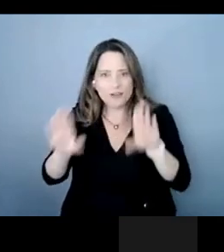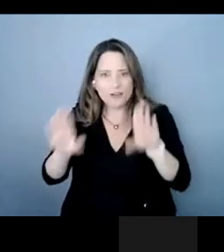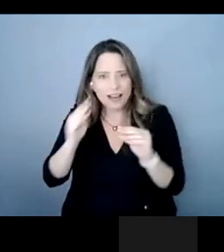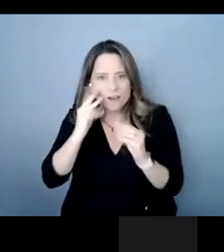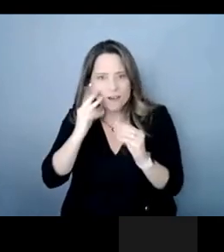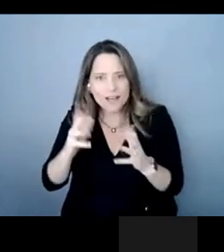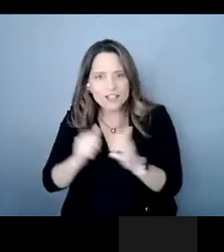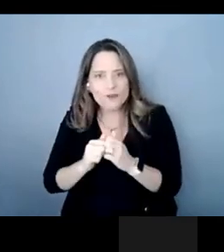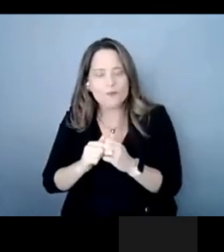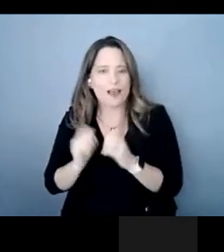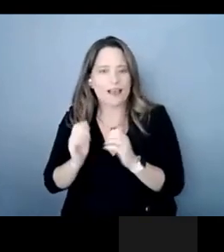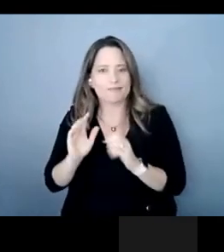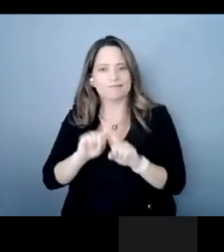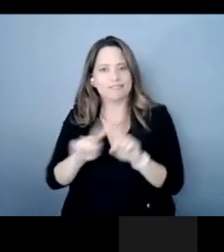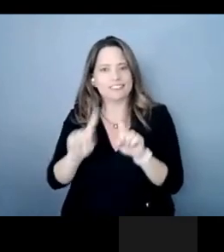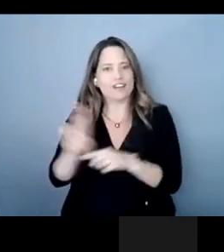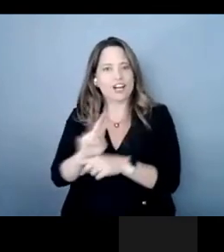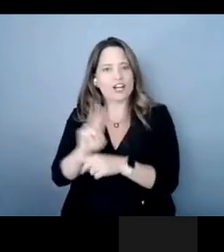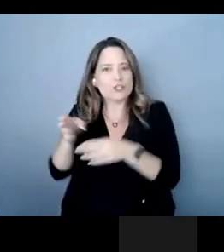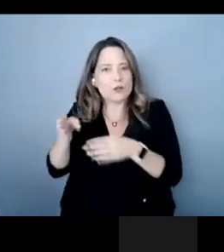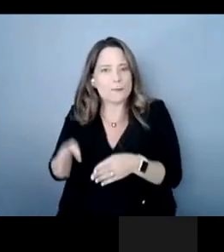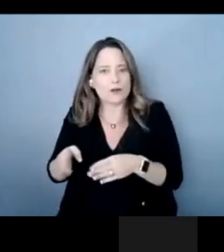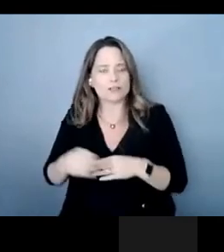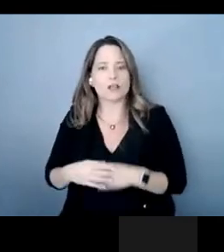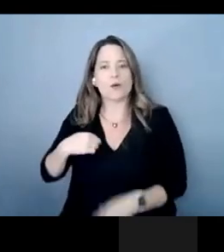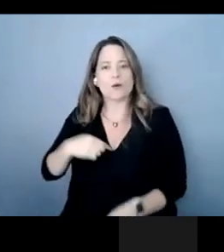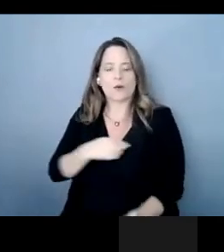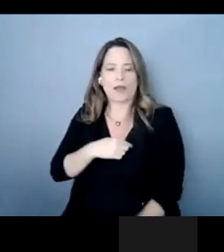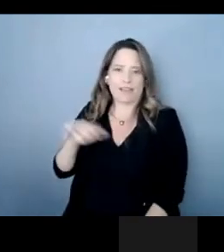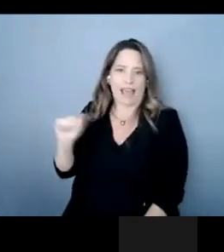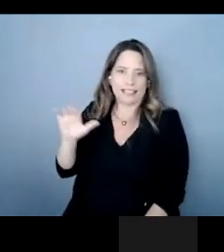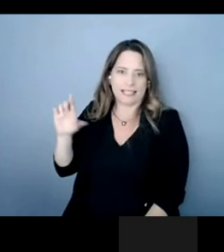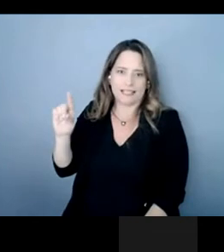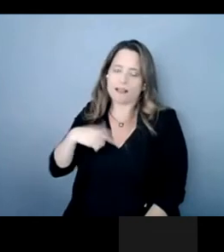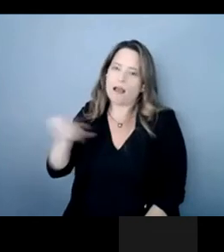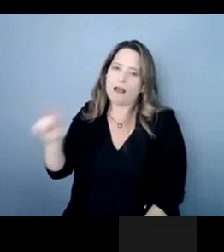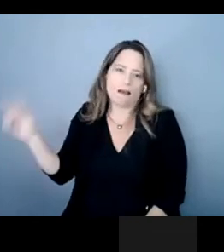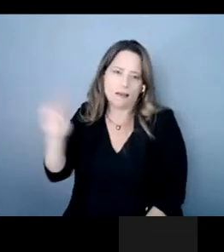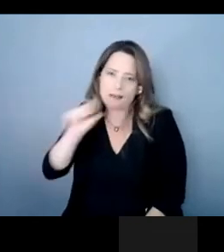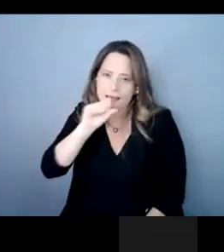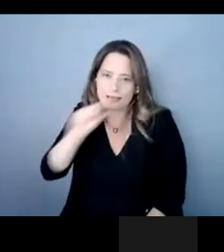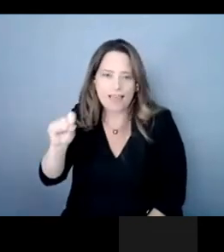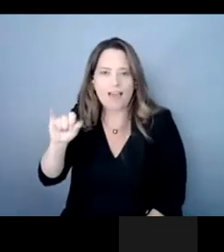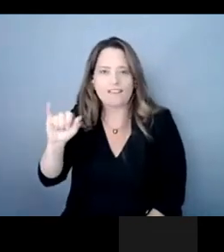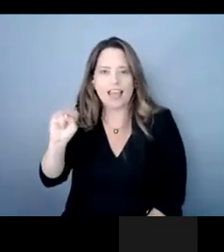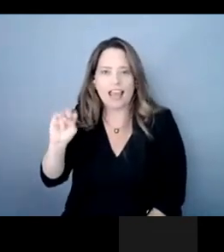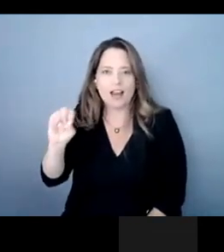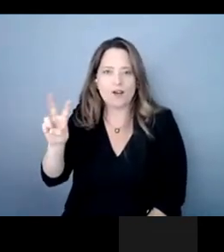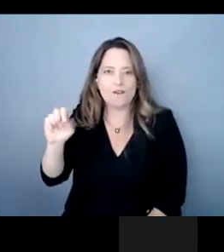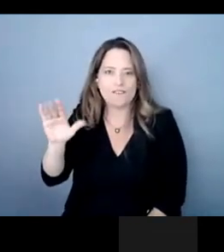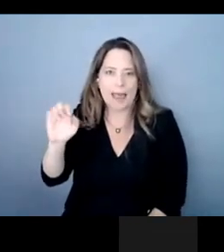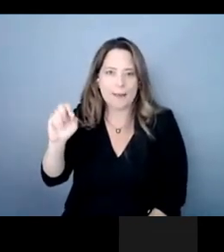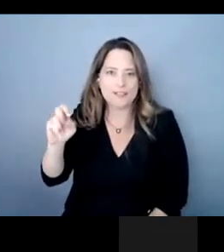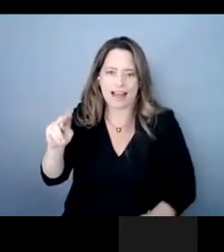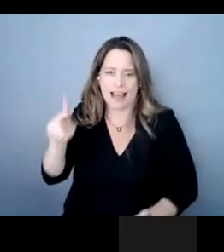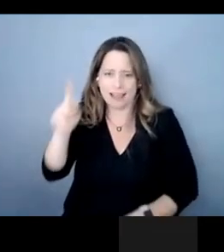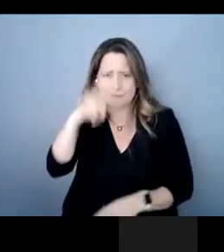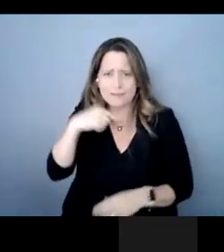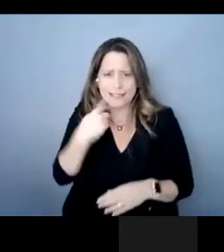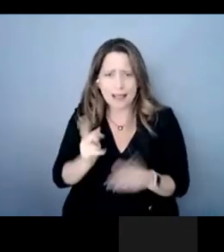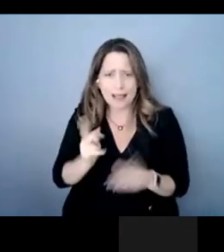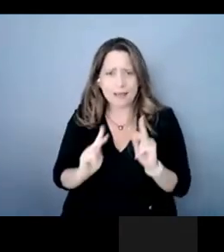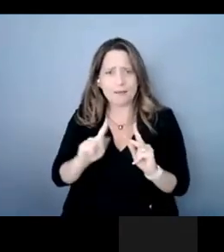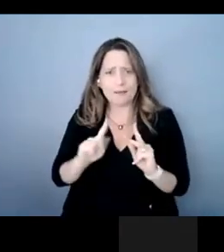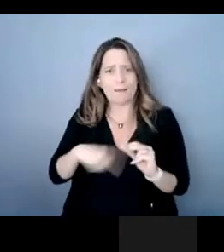um we at acdhh just love innocaption i think we tell people about it every day we do